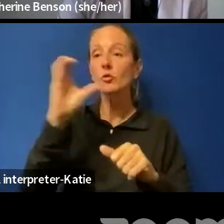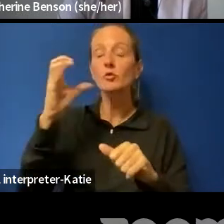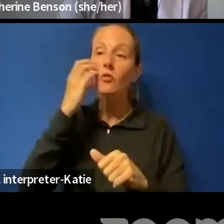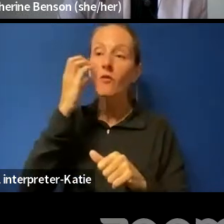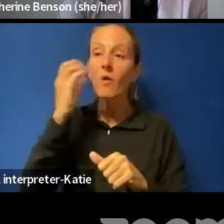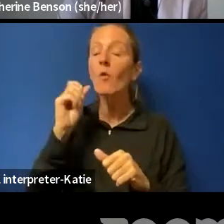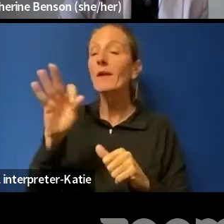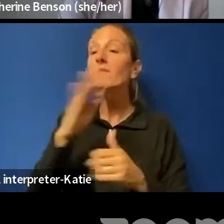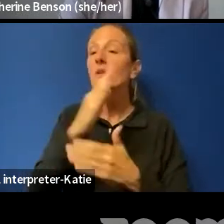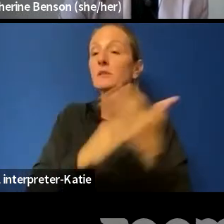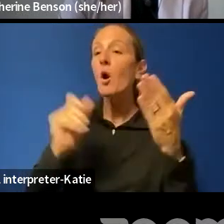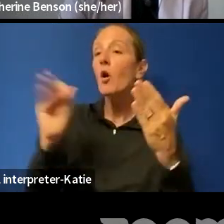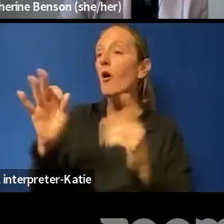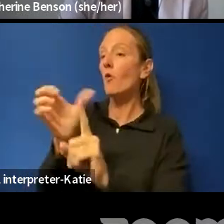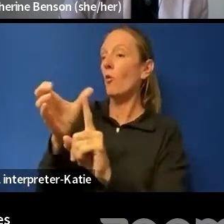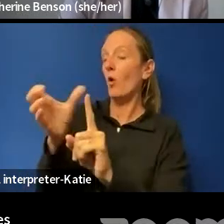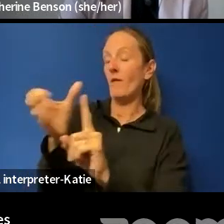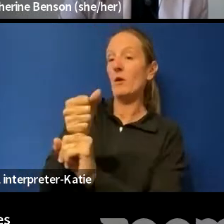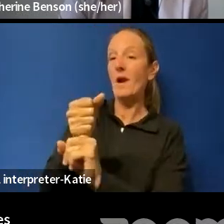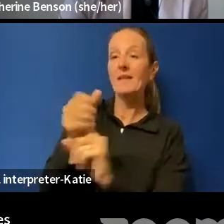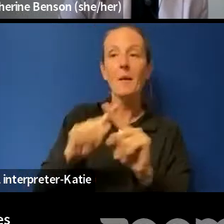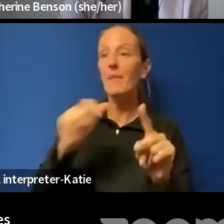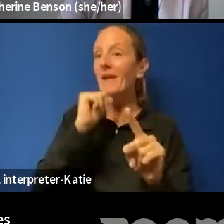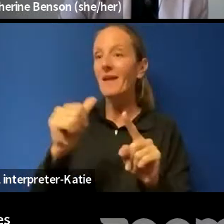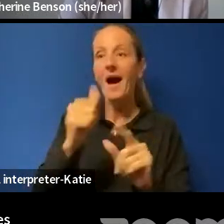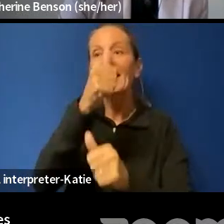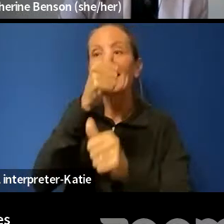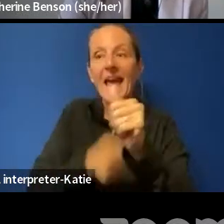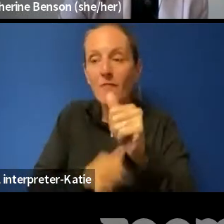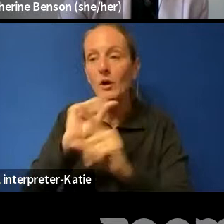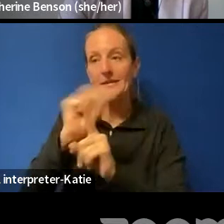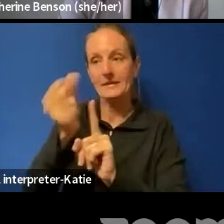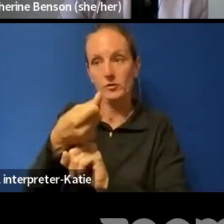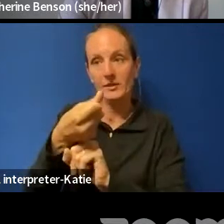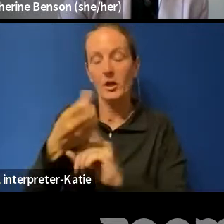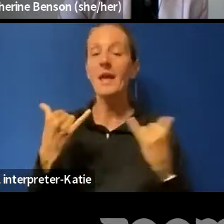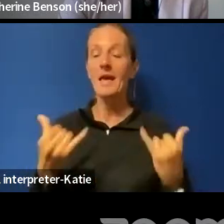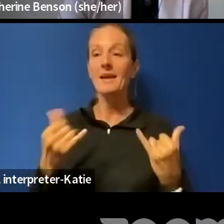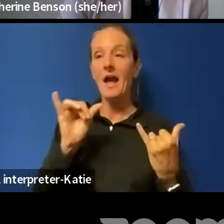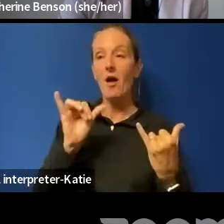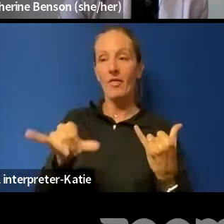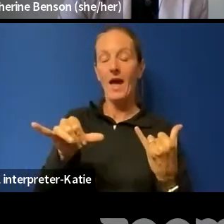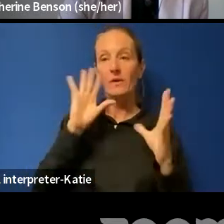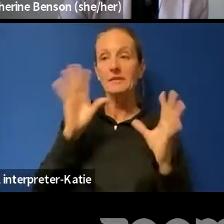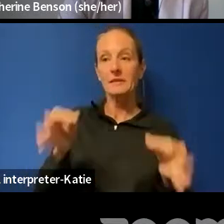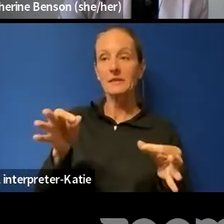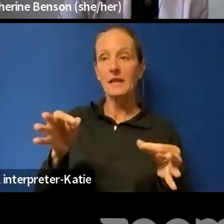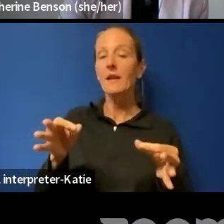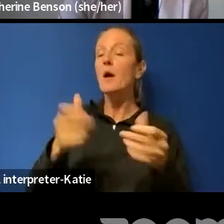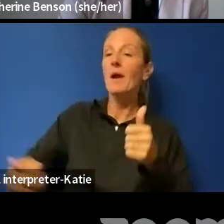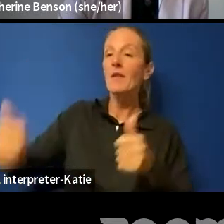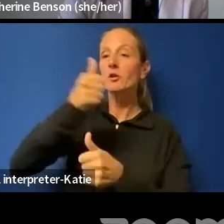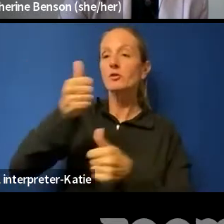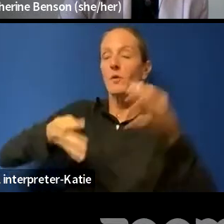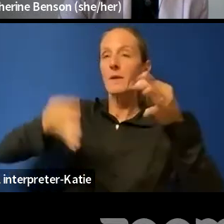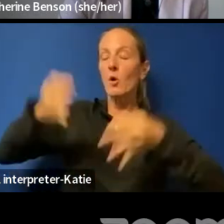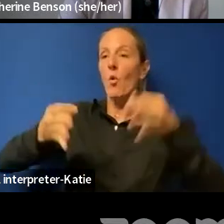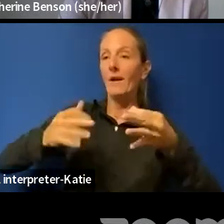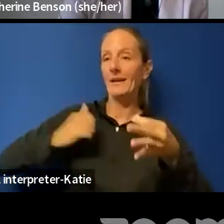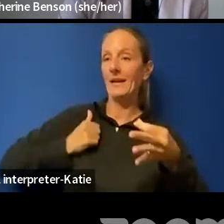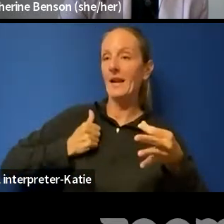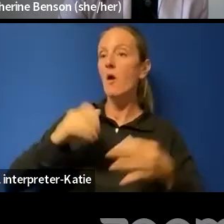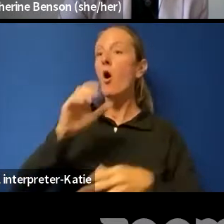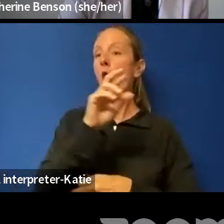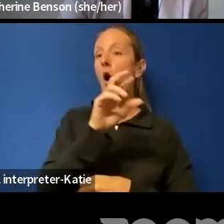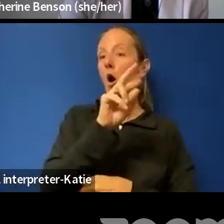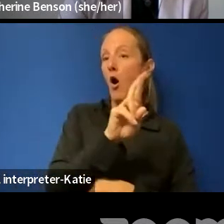not in every circumstance. This common law power of the police was established by the Supreme Court of Canada in a case called R.B. Theron